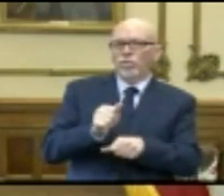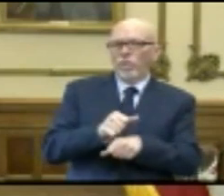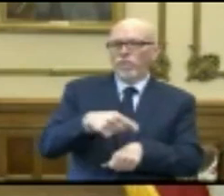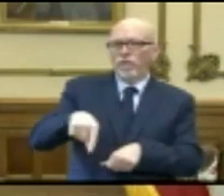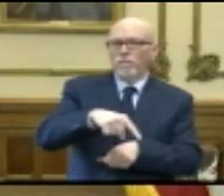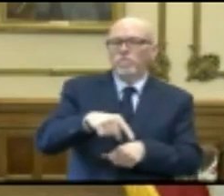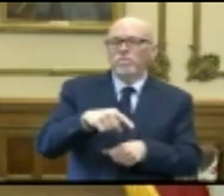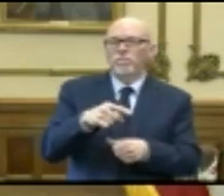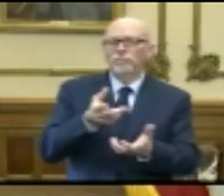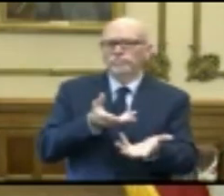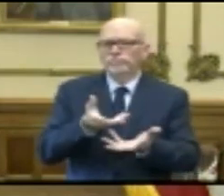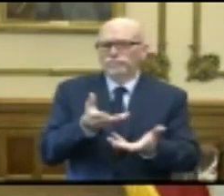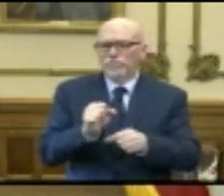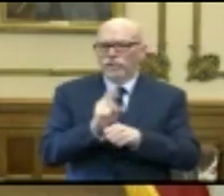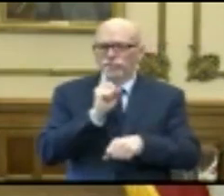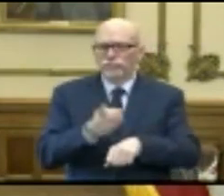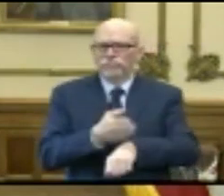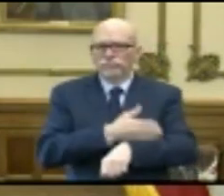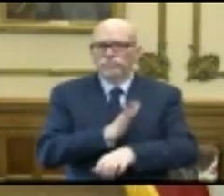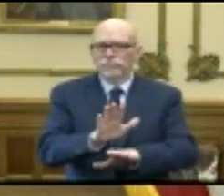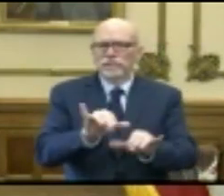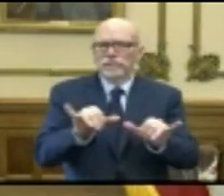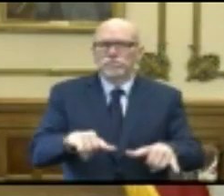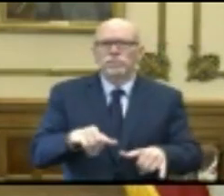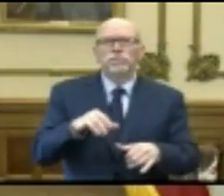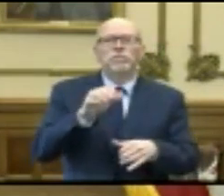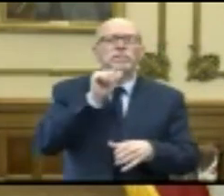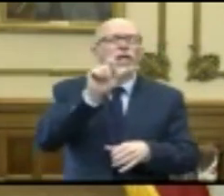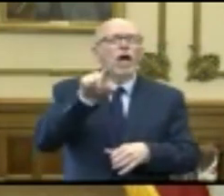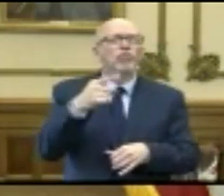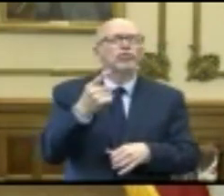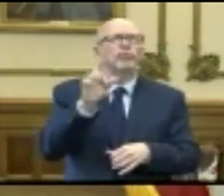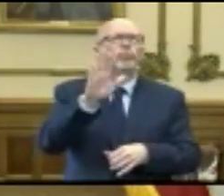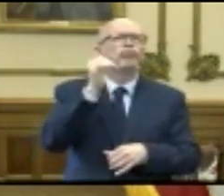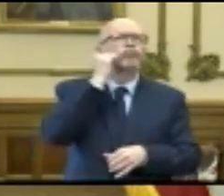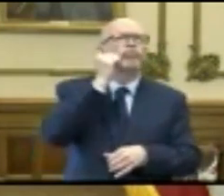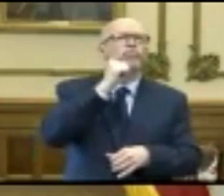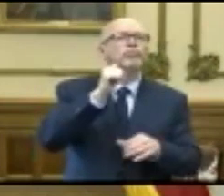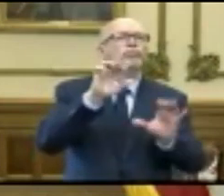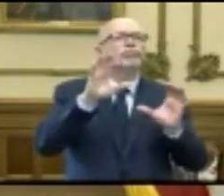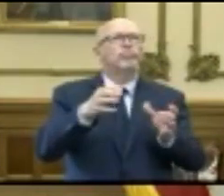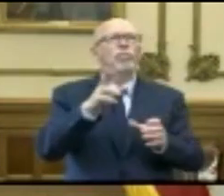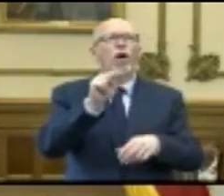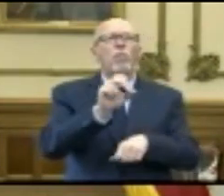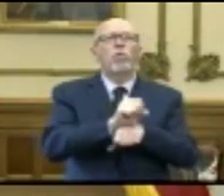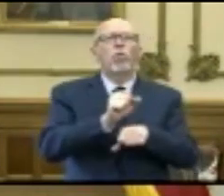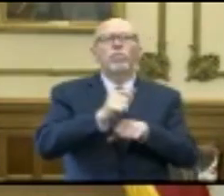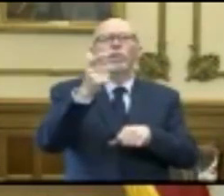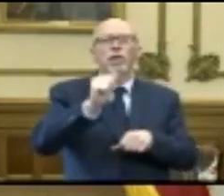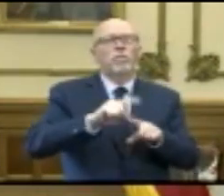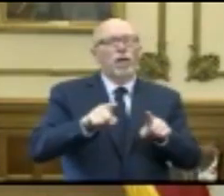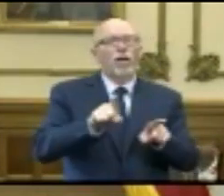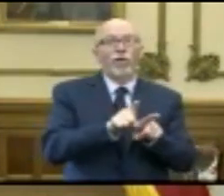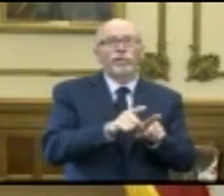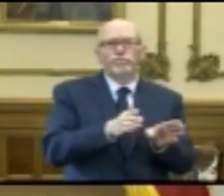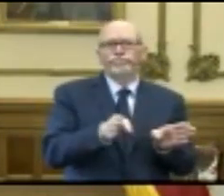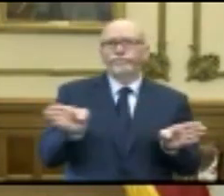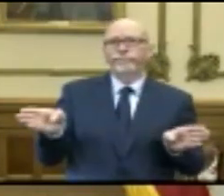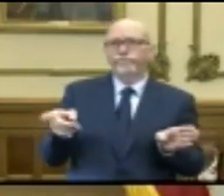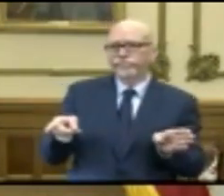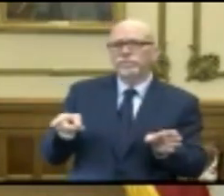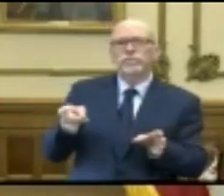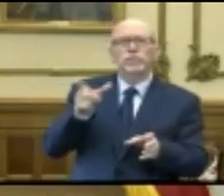on that as well. That applies not just to your conventional category of unemployed workers, but also to independent